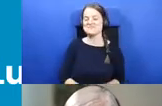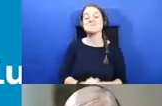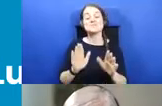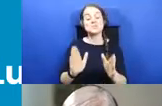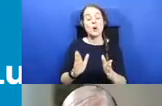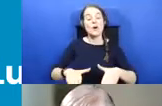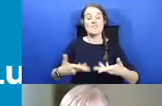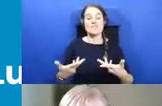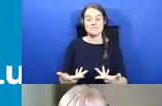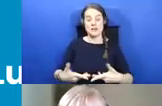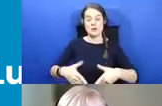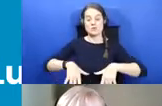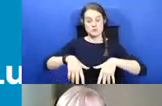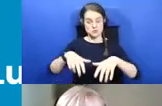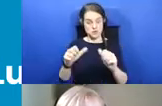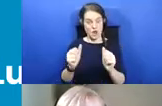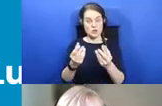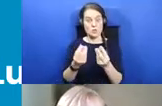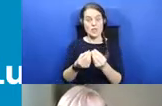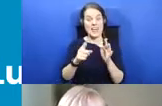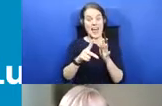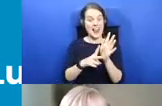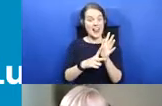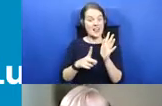Elva.